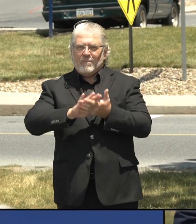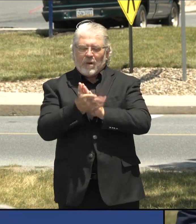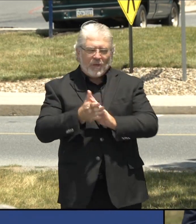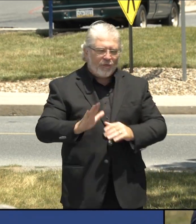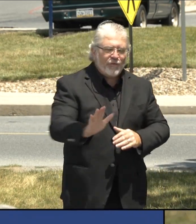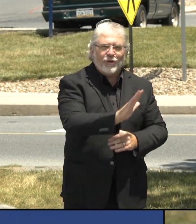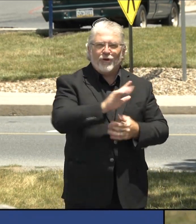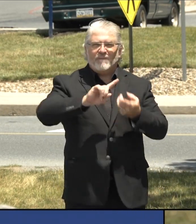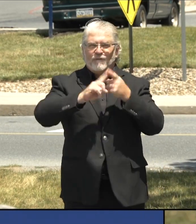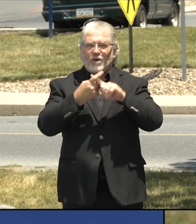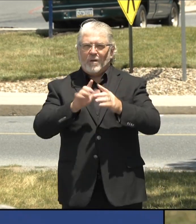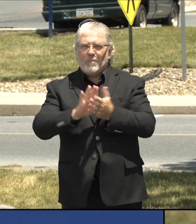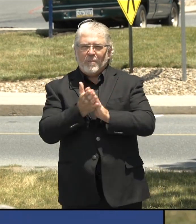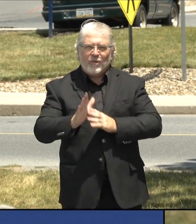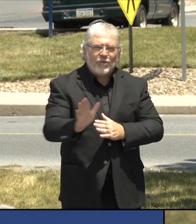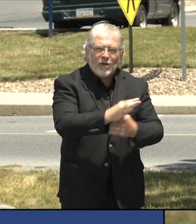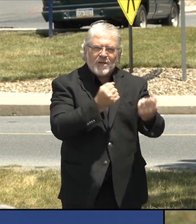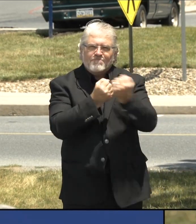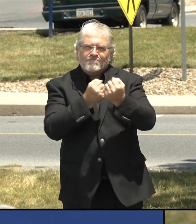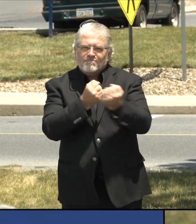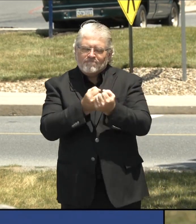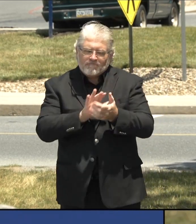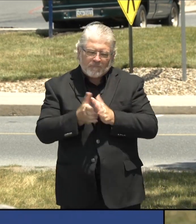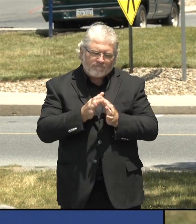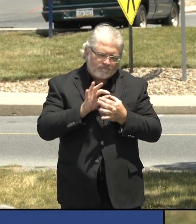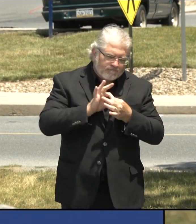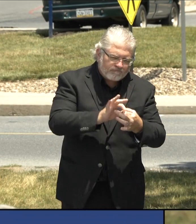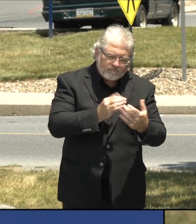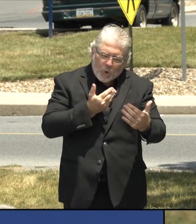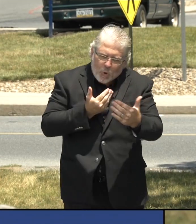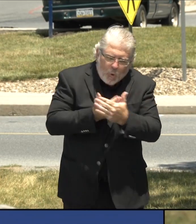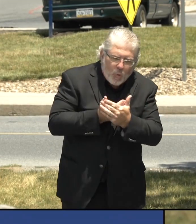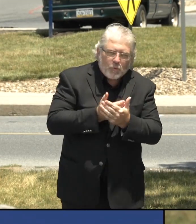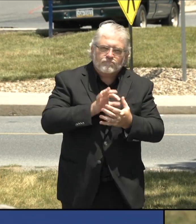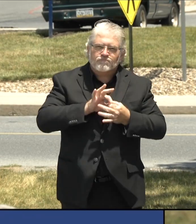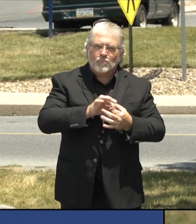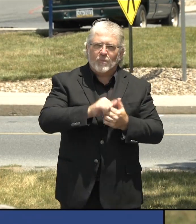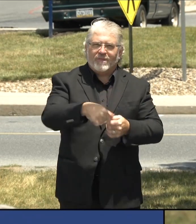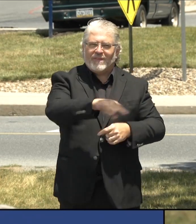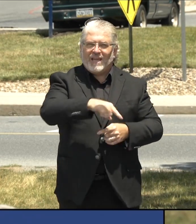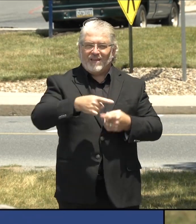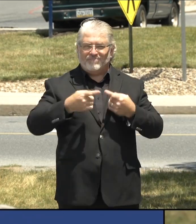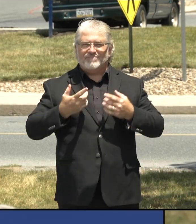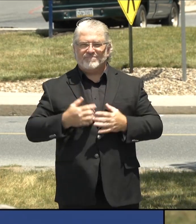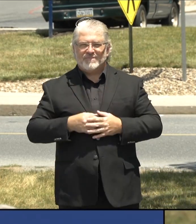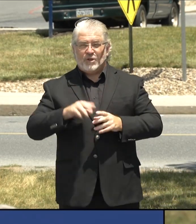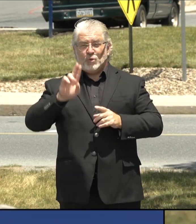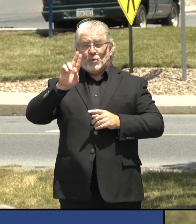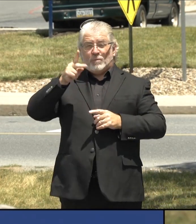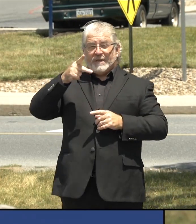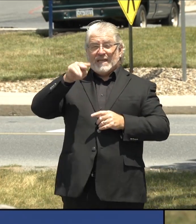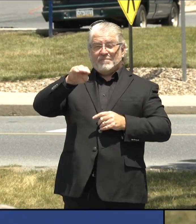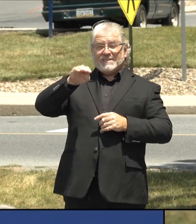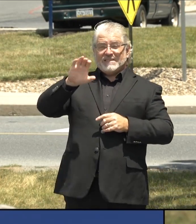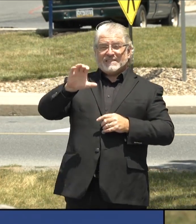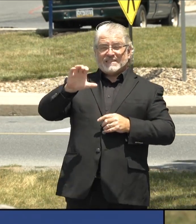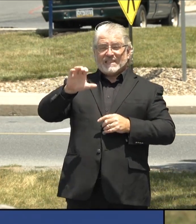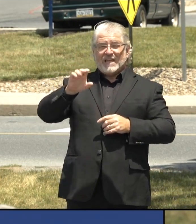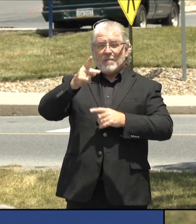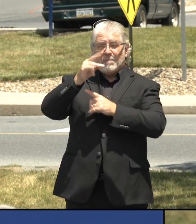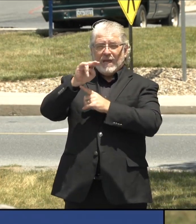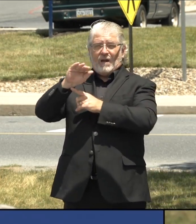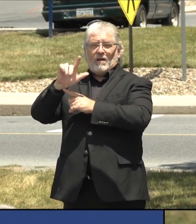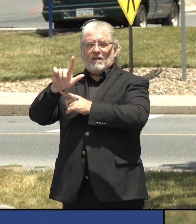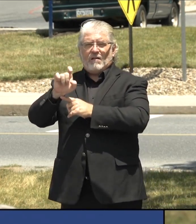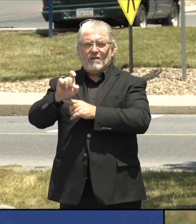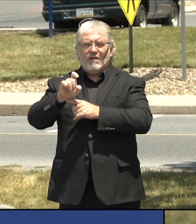UPMC Pinnacle has directed the caregivers that I've mentioned in environmental services, dietary, as well